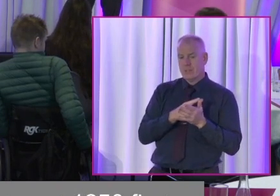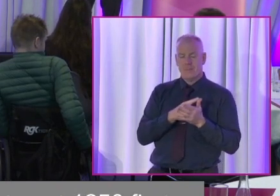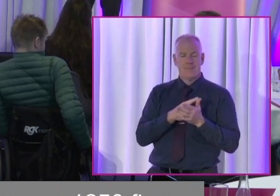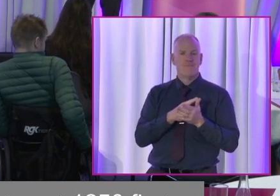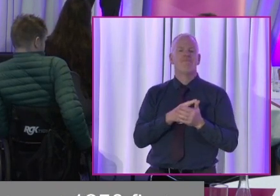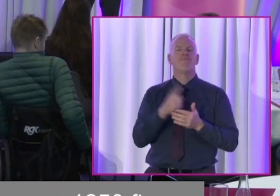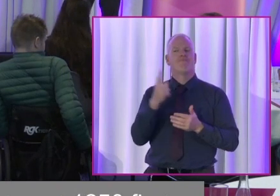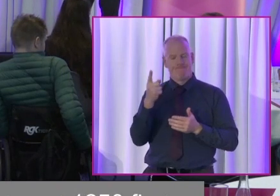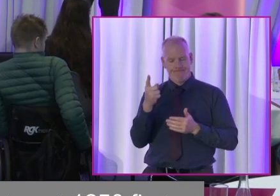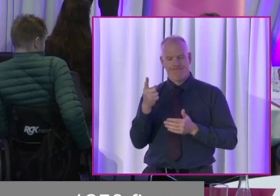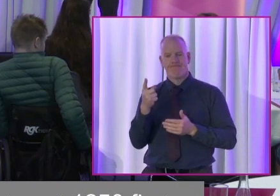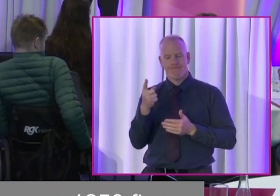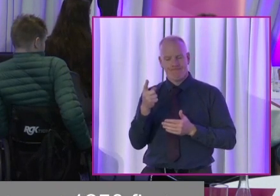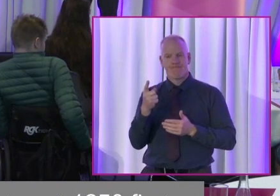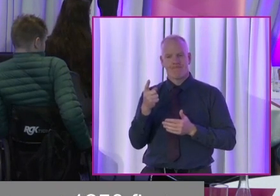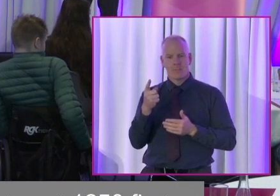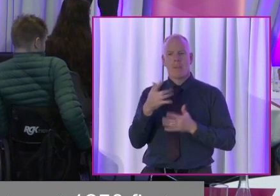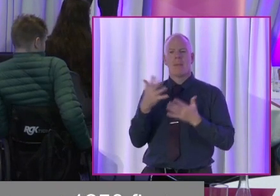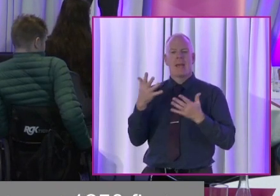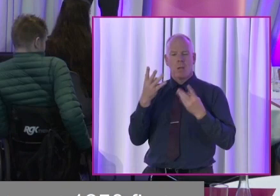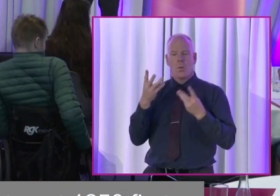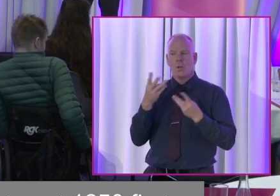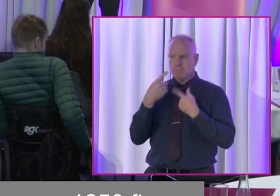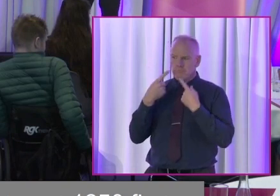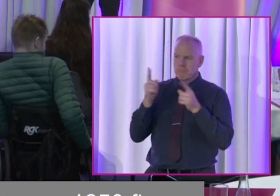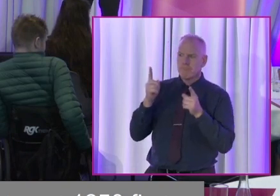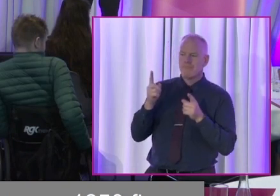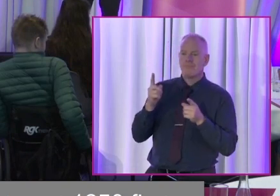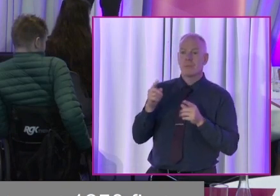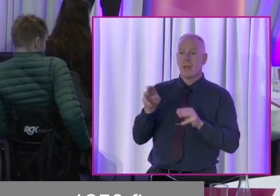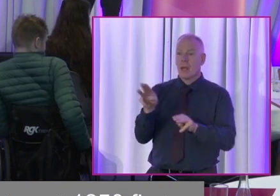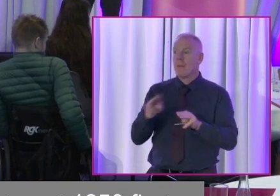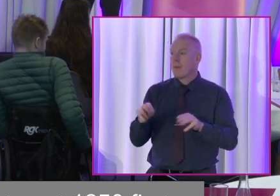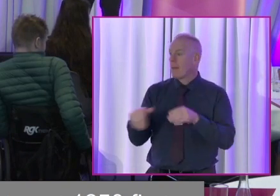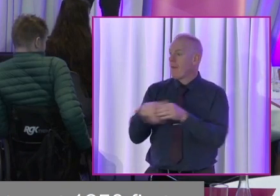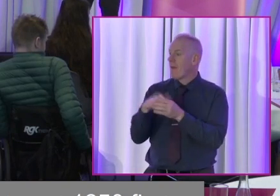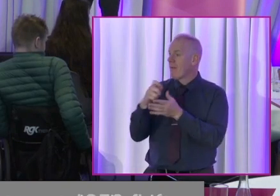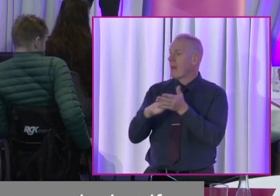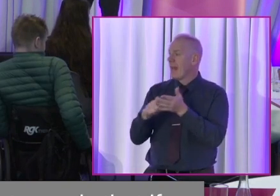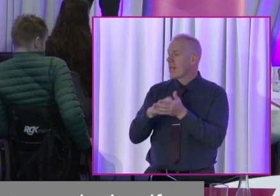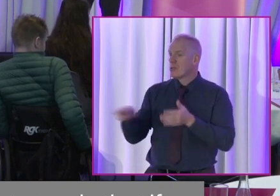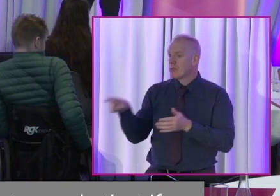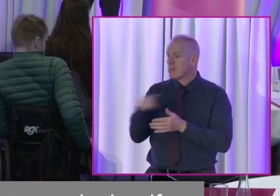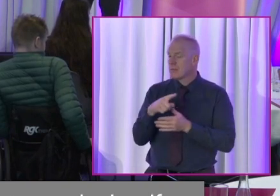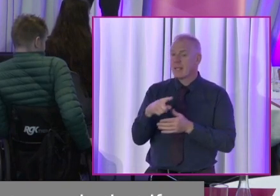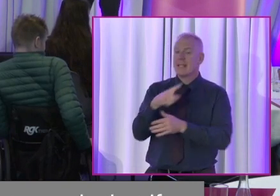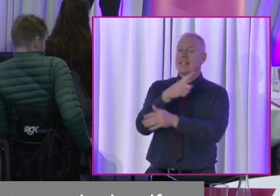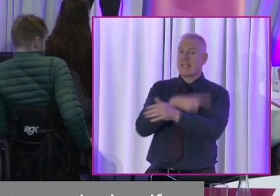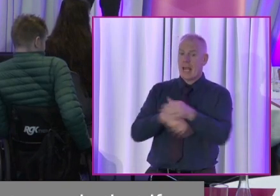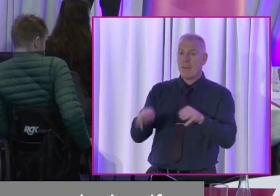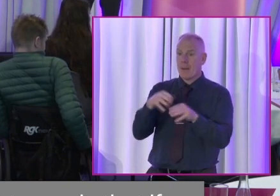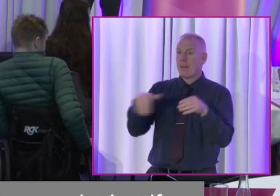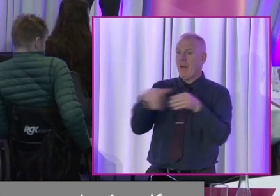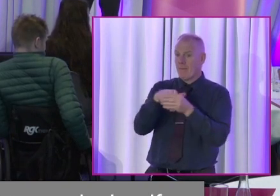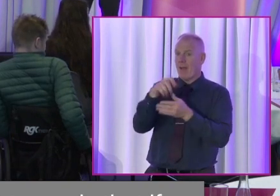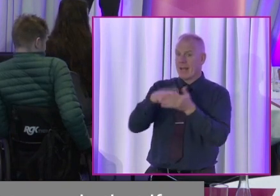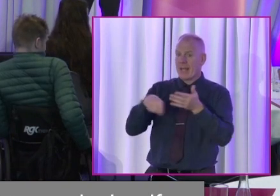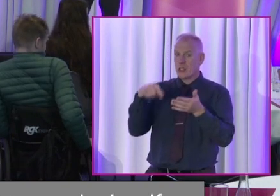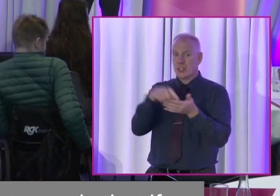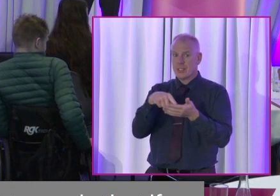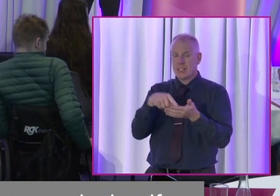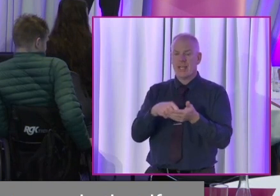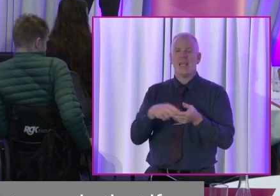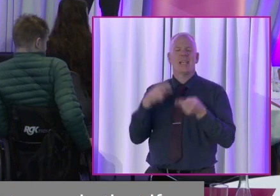But, the big thing I want to say is that, if people are running, disabled people are running in the election,